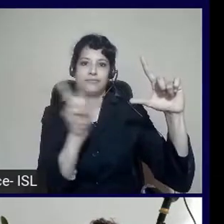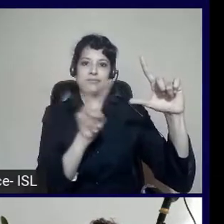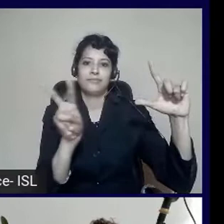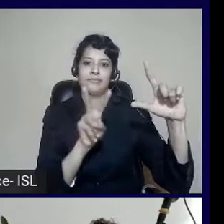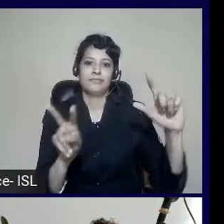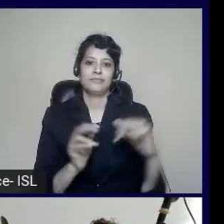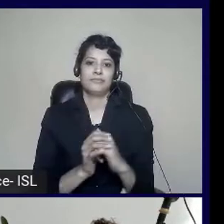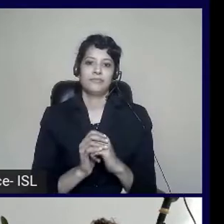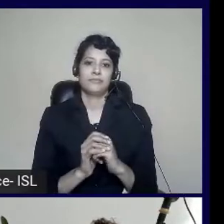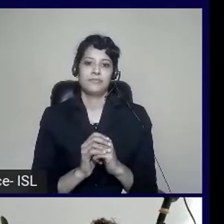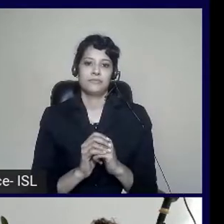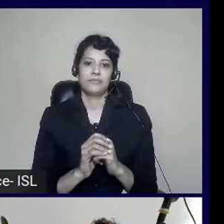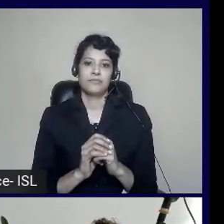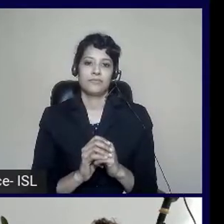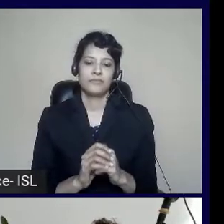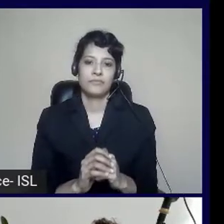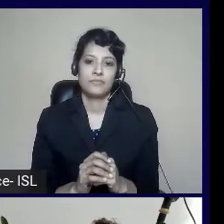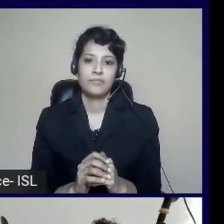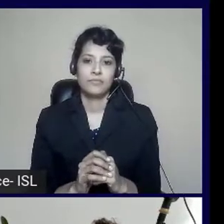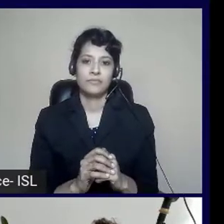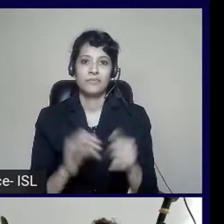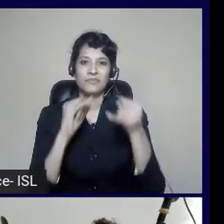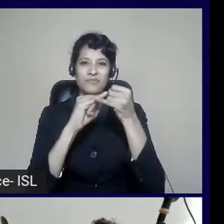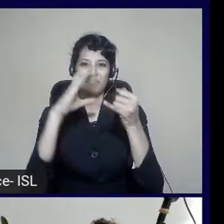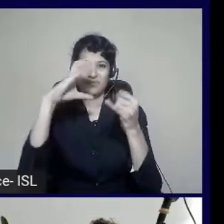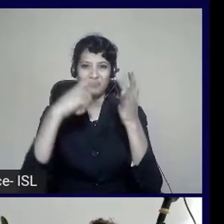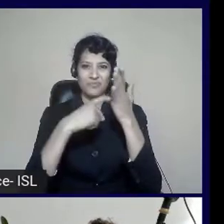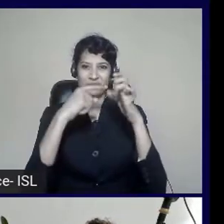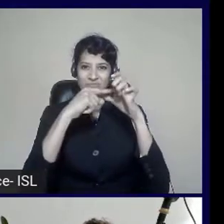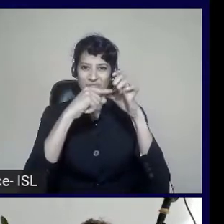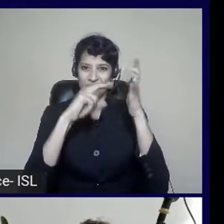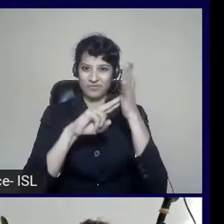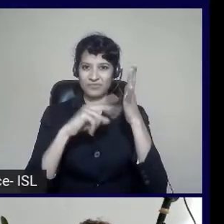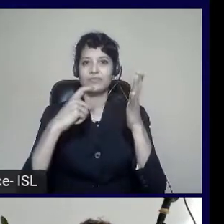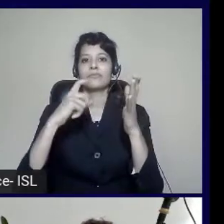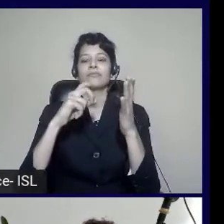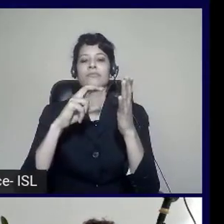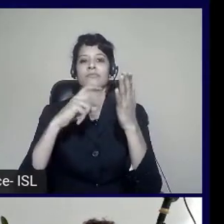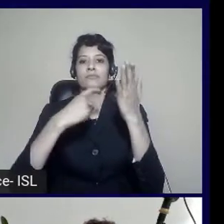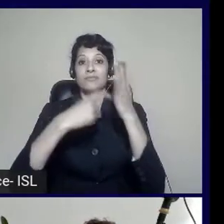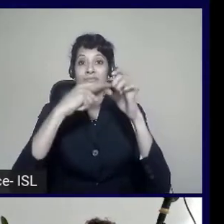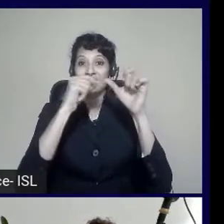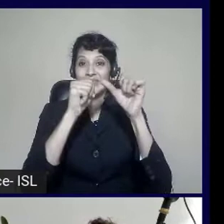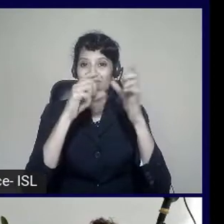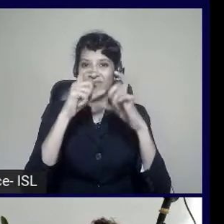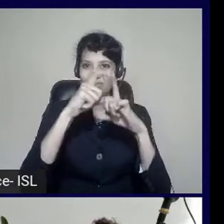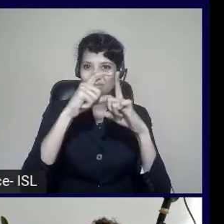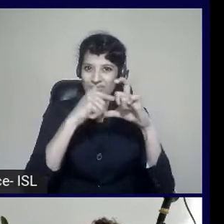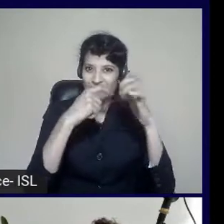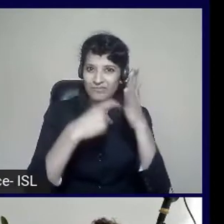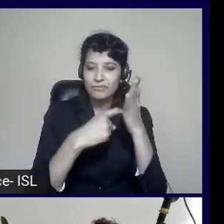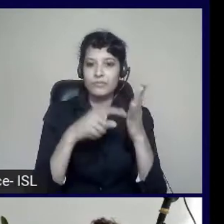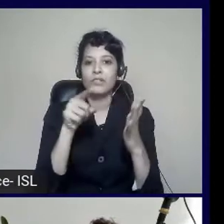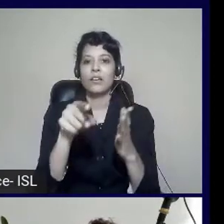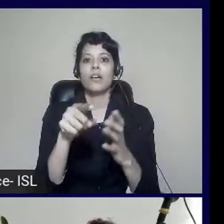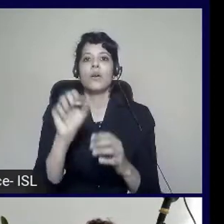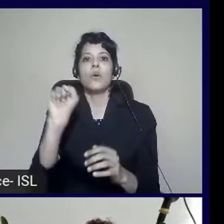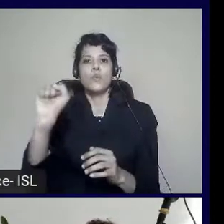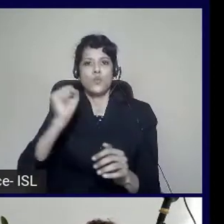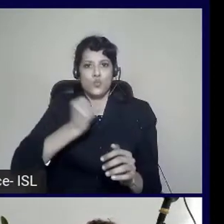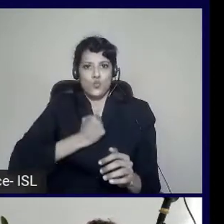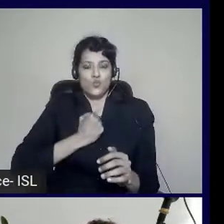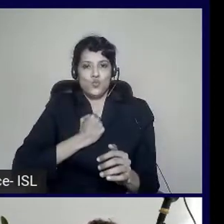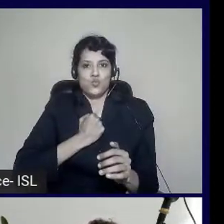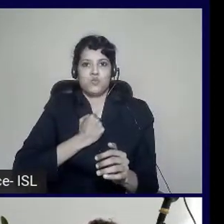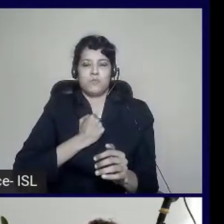spectrums, which are freely available on that URL over there, you create these labs, these persona labs to become that